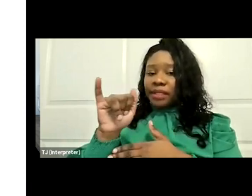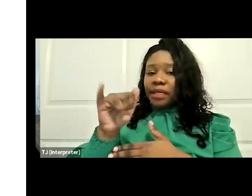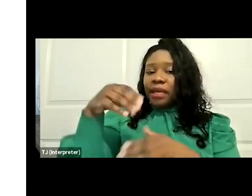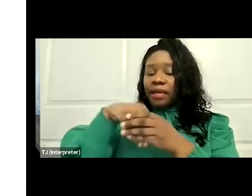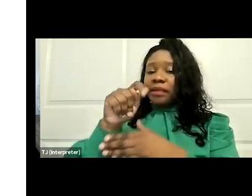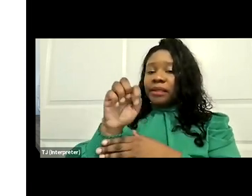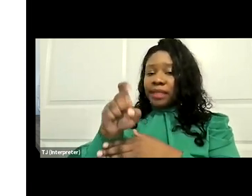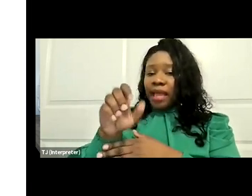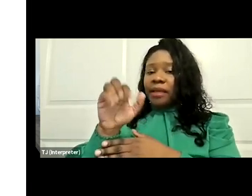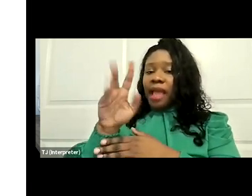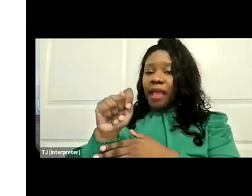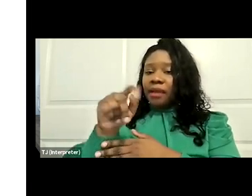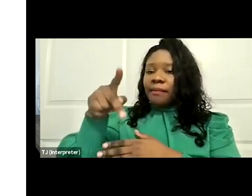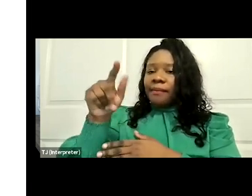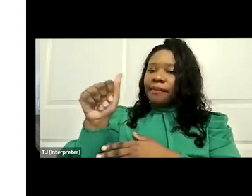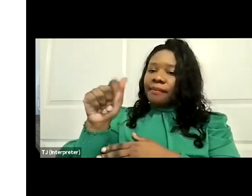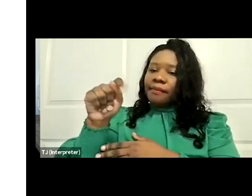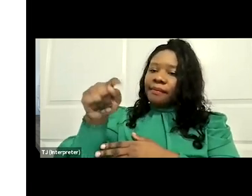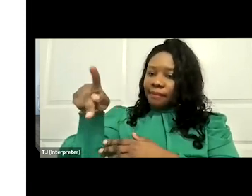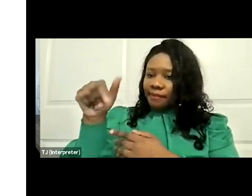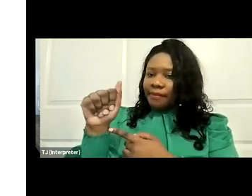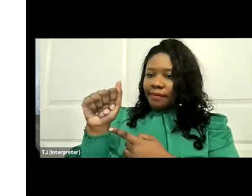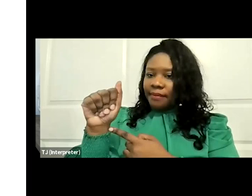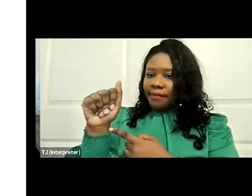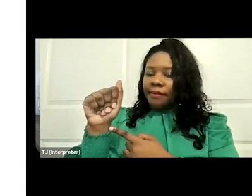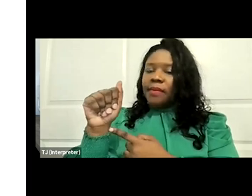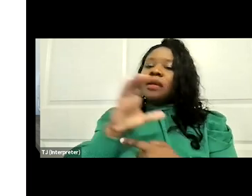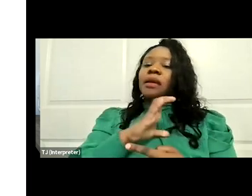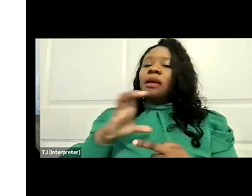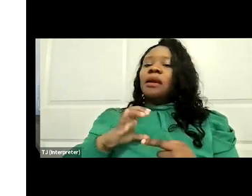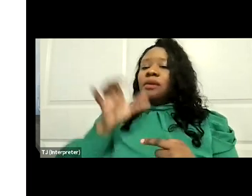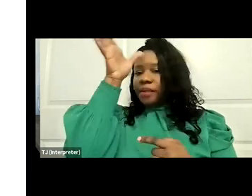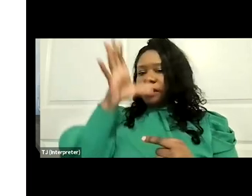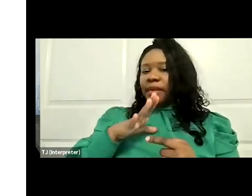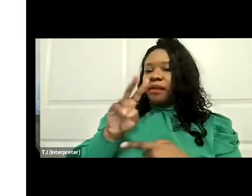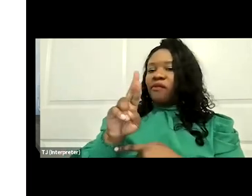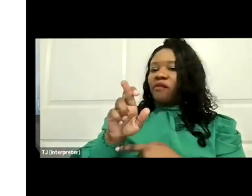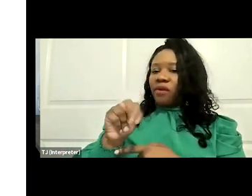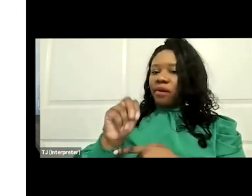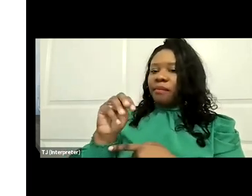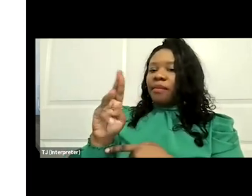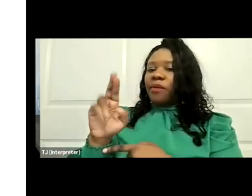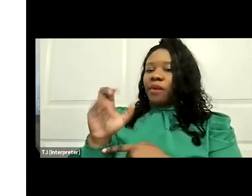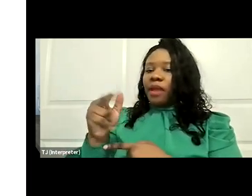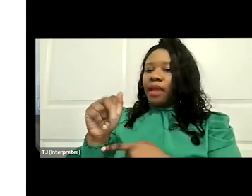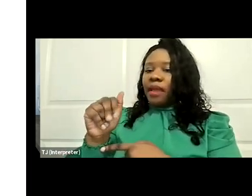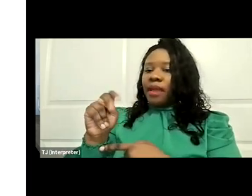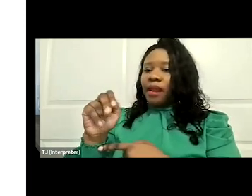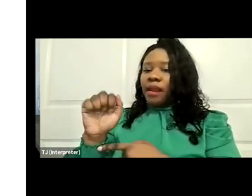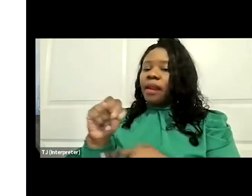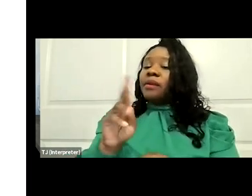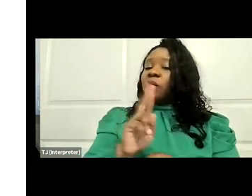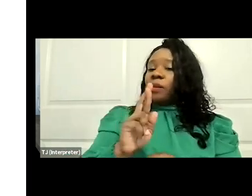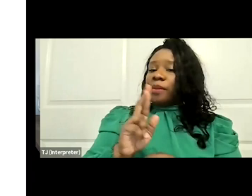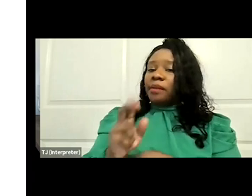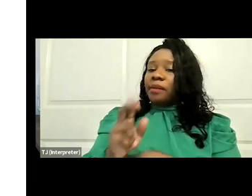PACBA, which I mentioned earlier that Congressman Verne Buchanan was a Republican co-sponsor for.